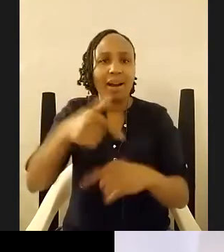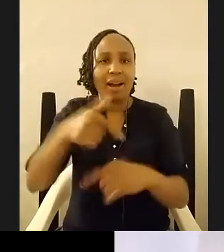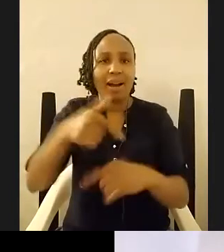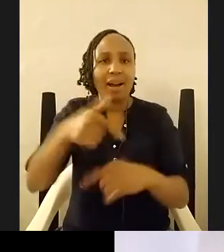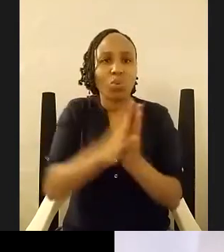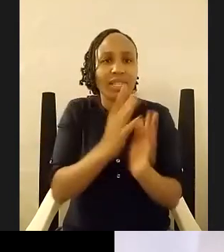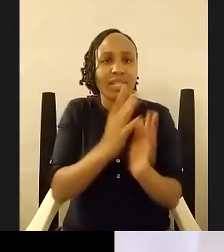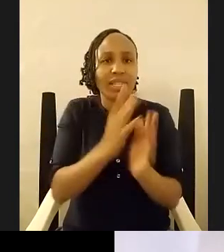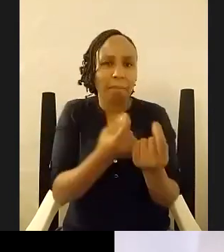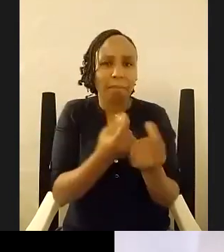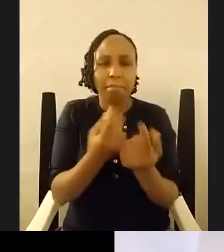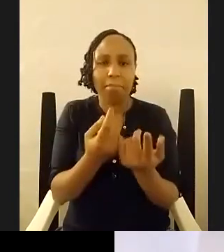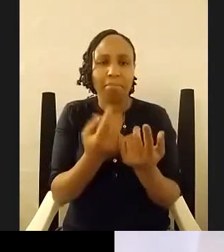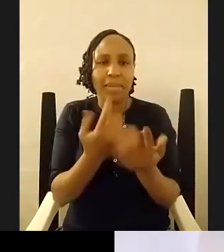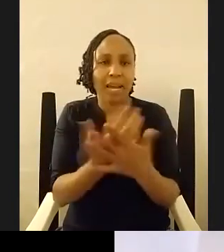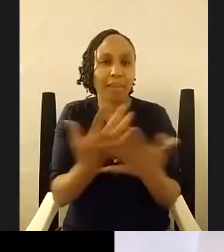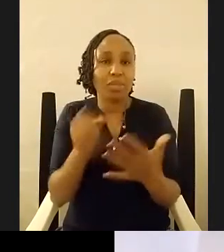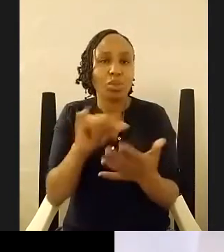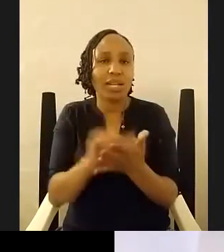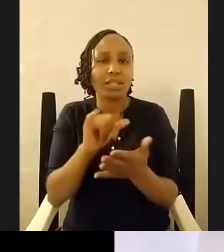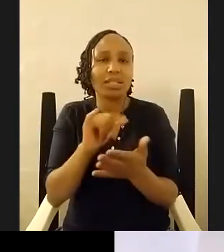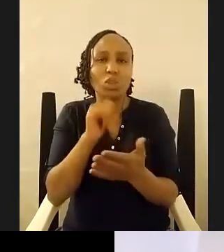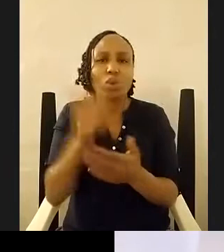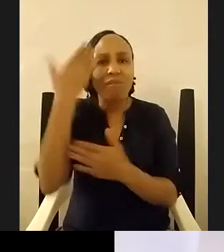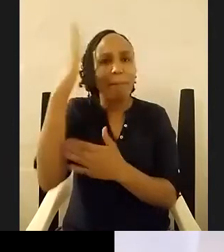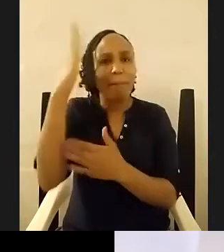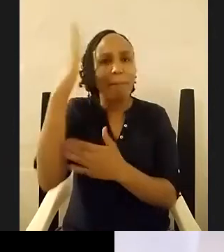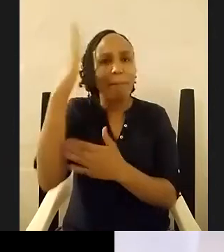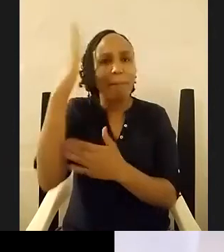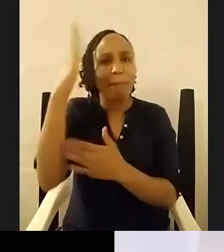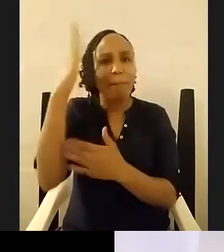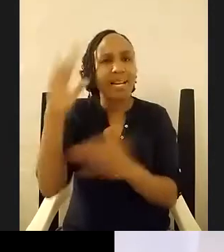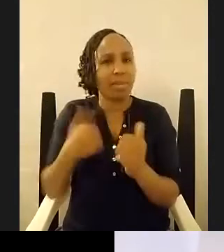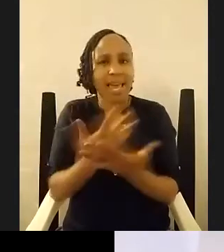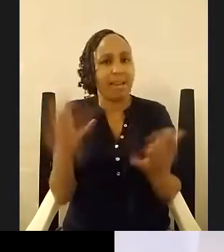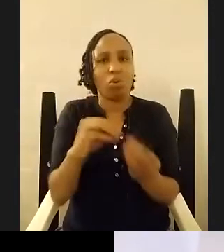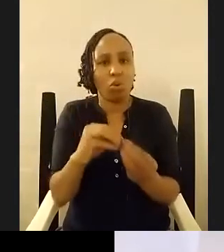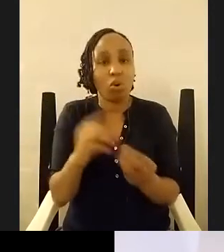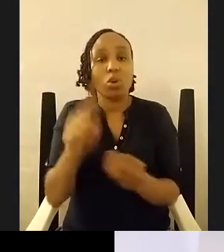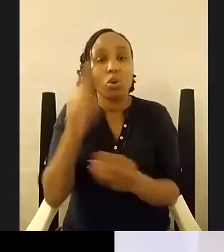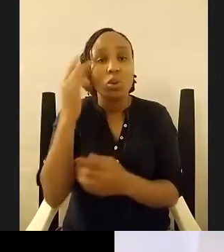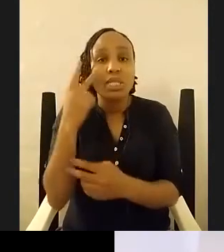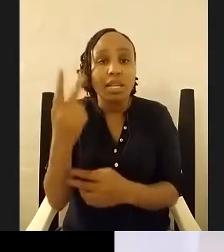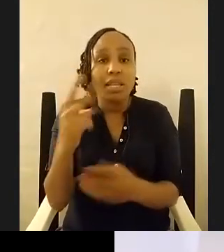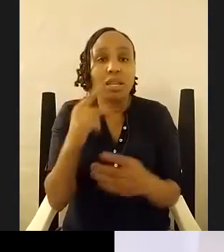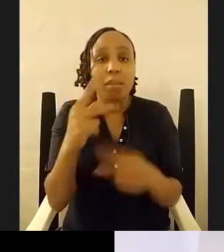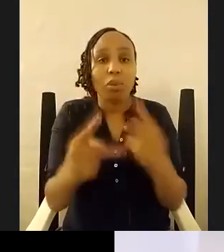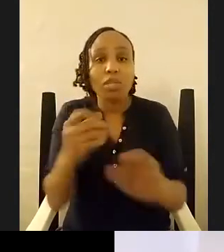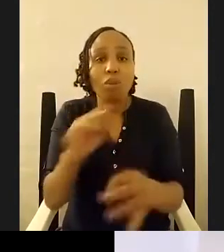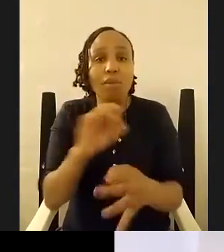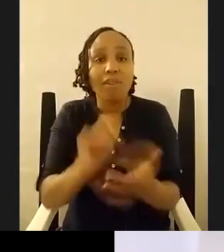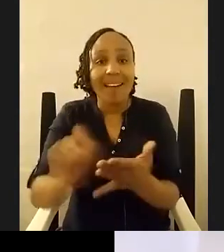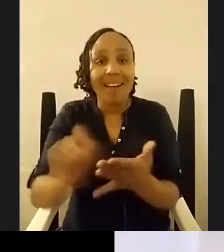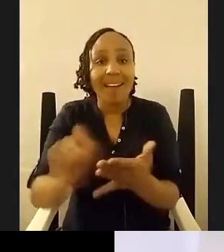familiar to me anymore and i realize you know um the process of writing fiction i mean fiction by its very own nature is